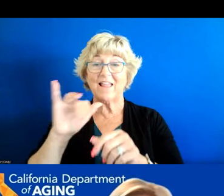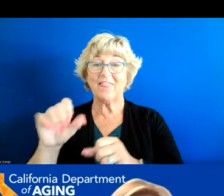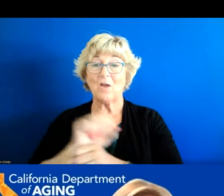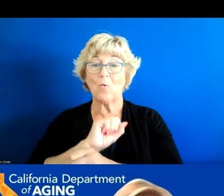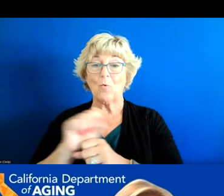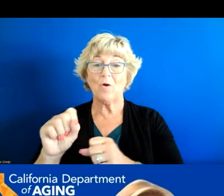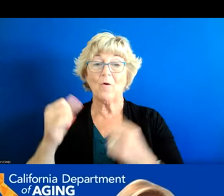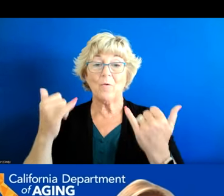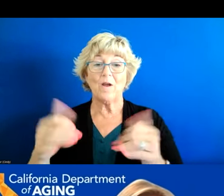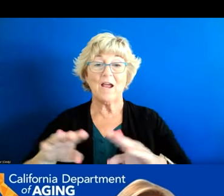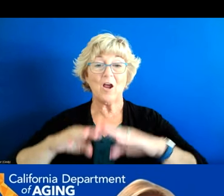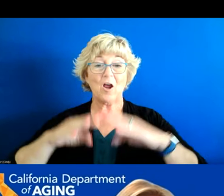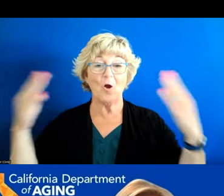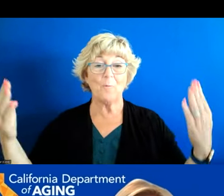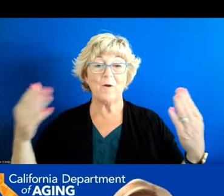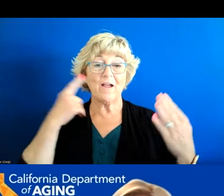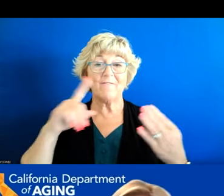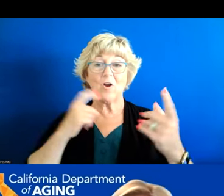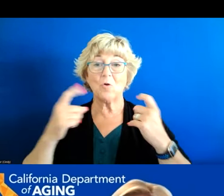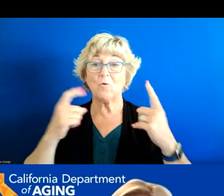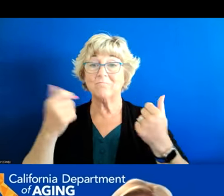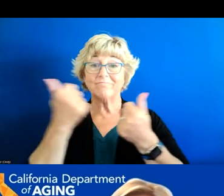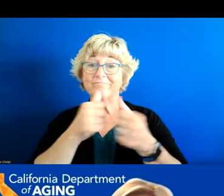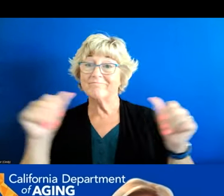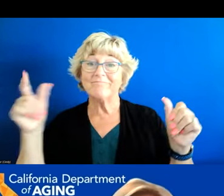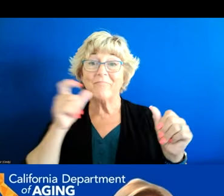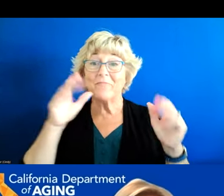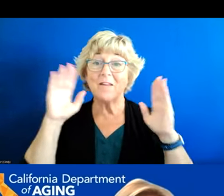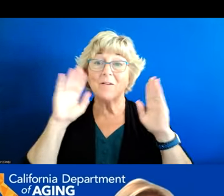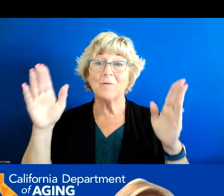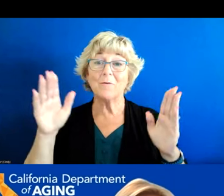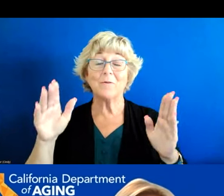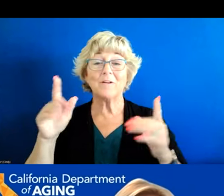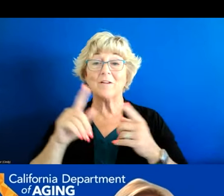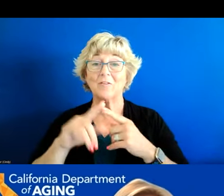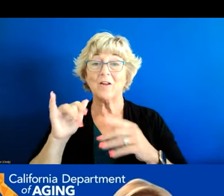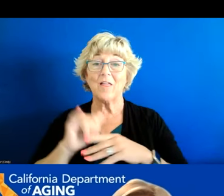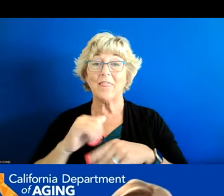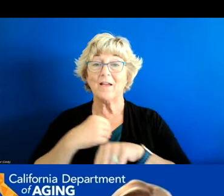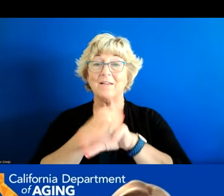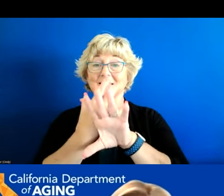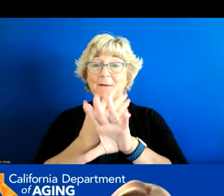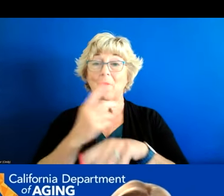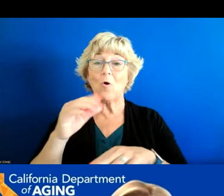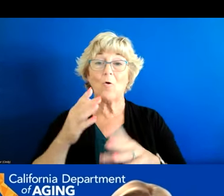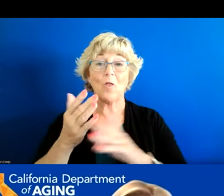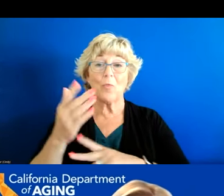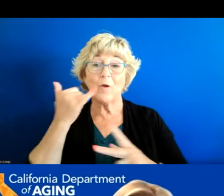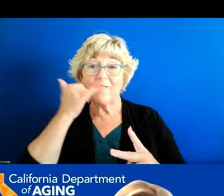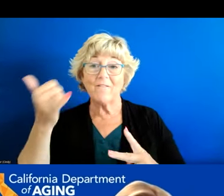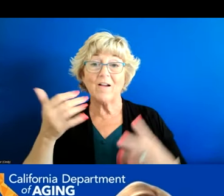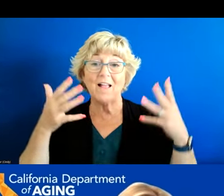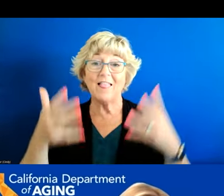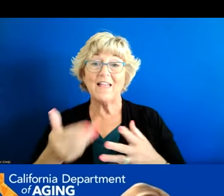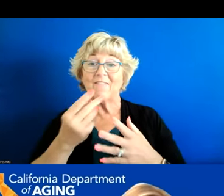um we now open it up for questions for anyone who's listening to the webinar um by zoom or by phone in our remaining